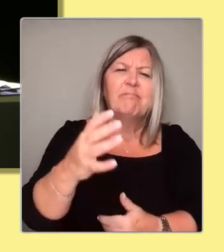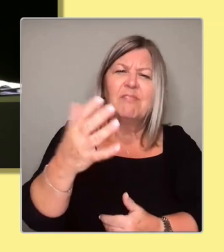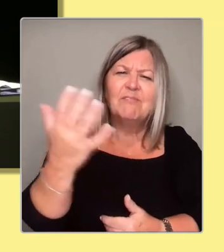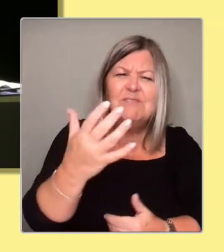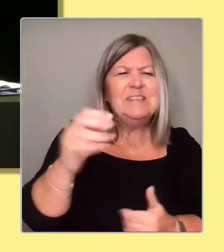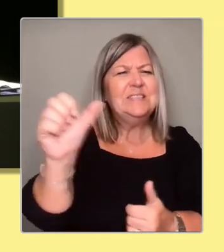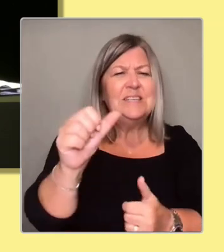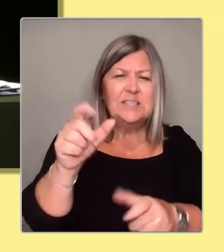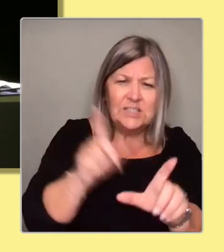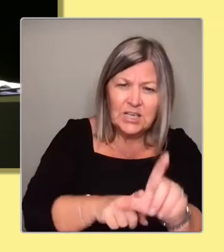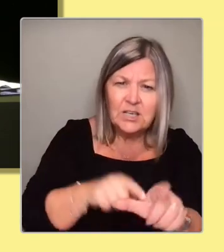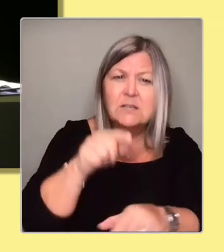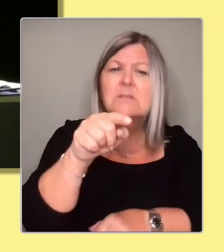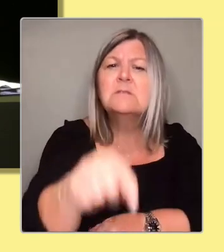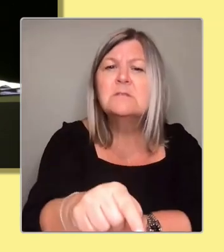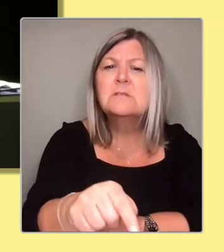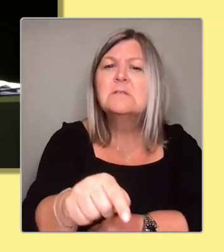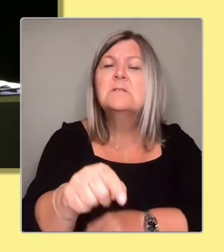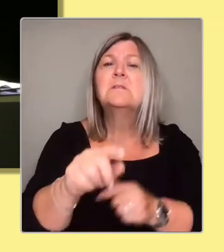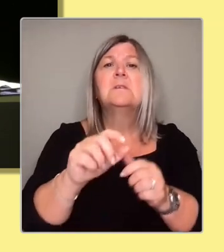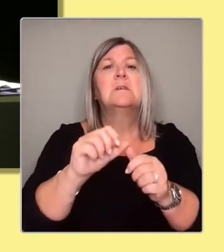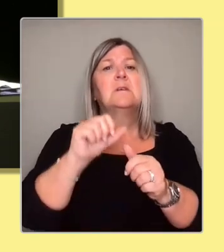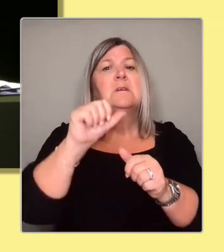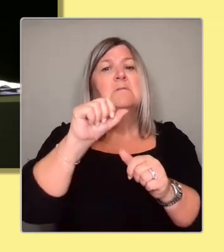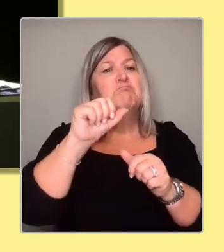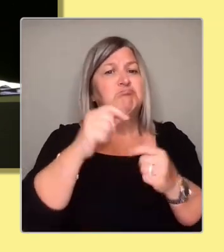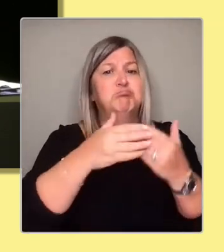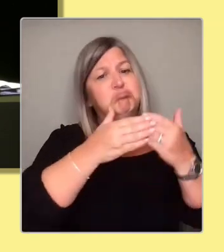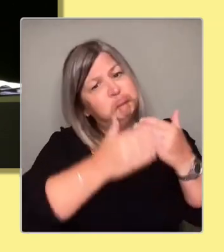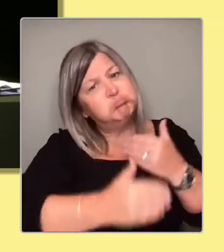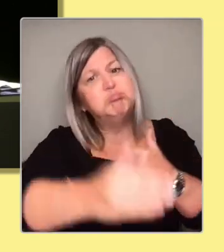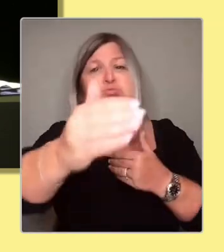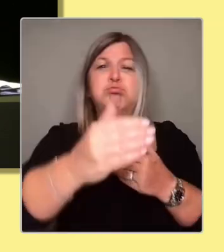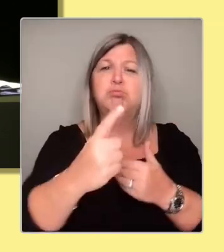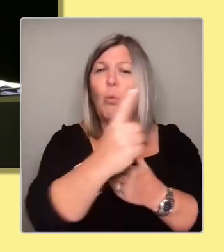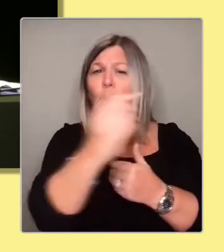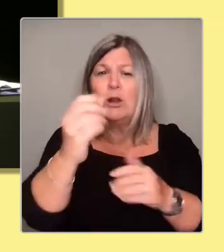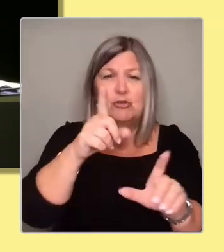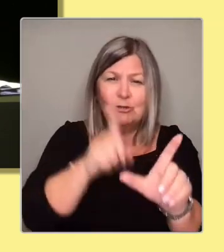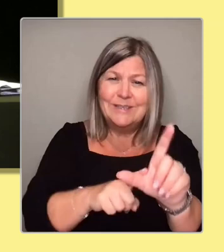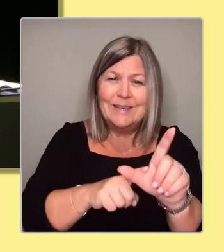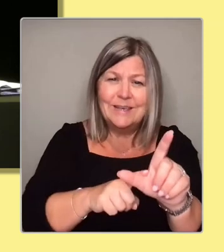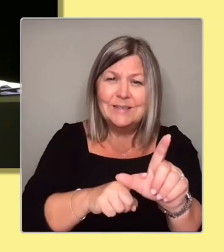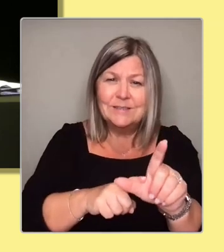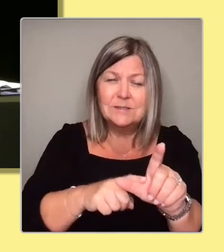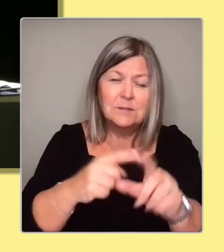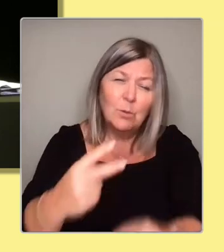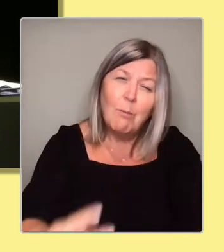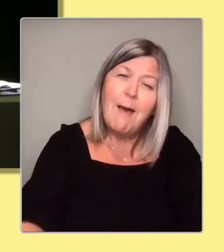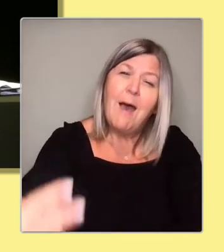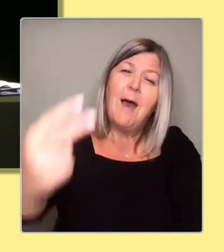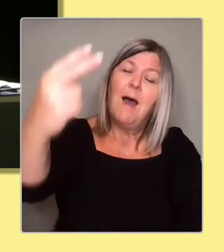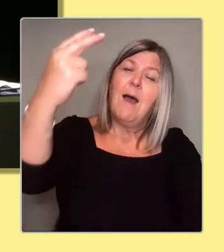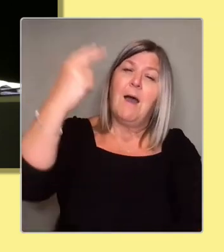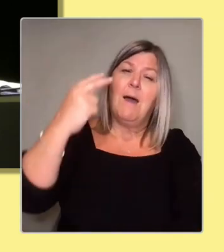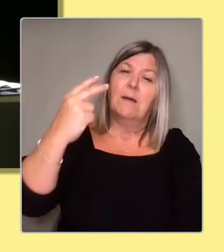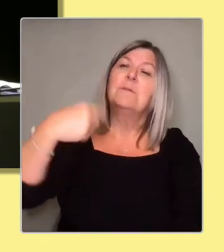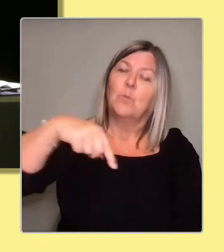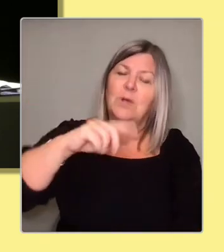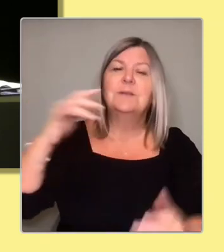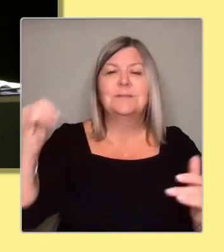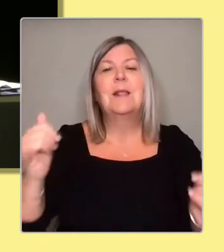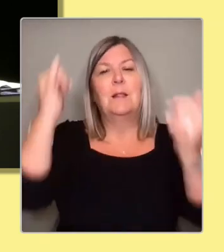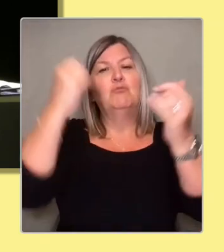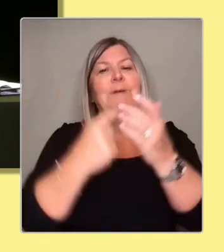next decades, where in 100 years time, we're looking back, celebrating the fact that we are an independent country,